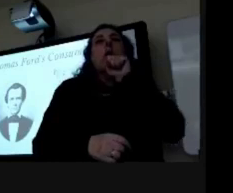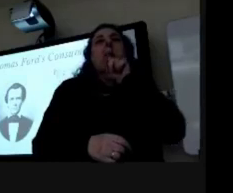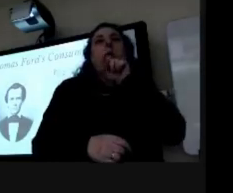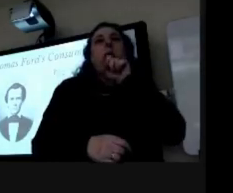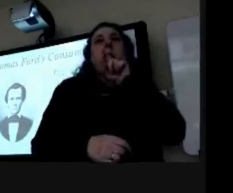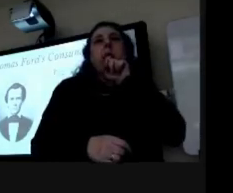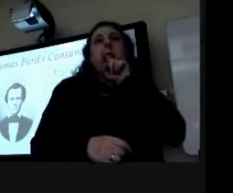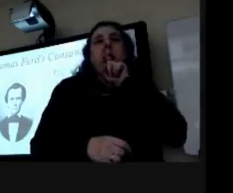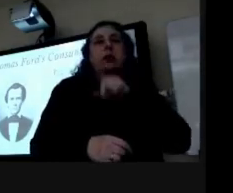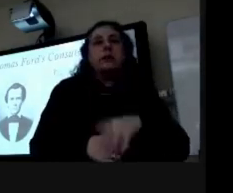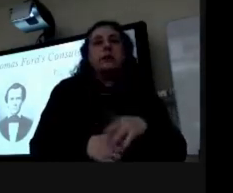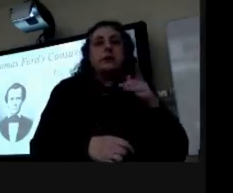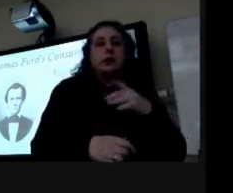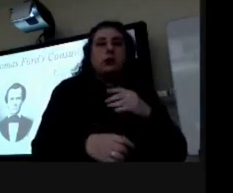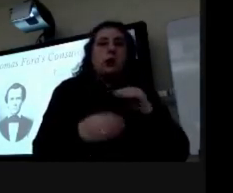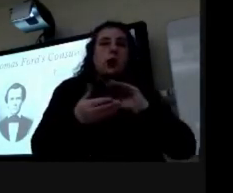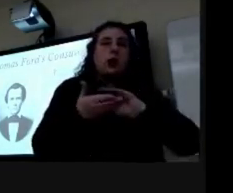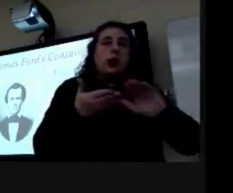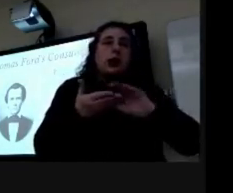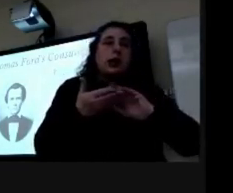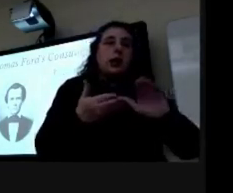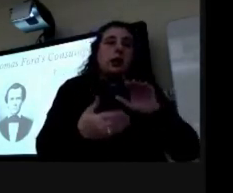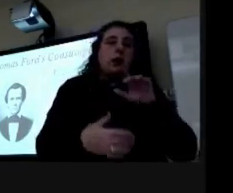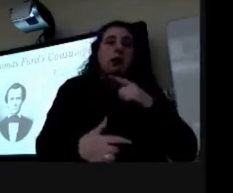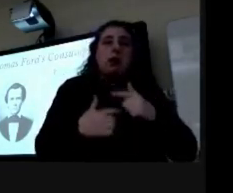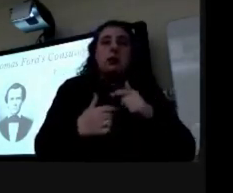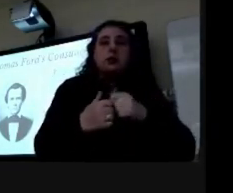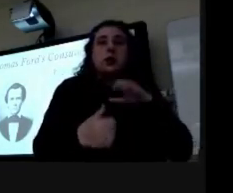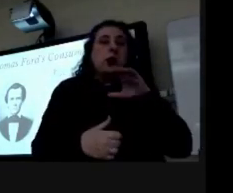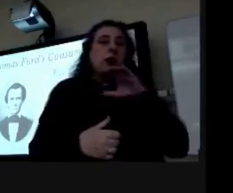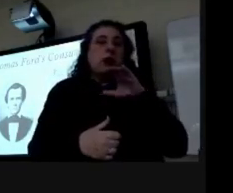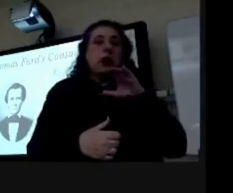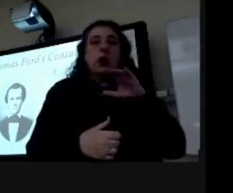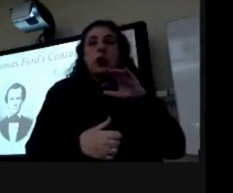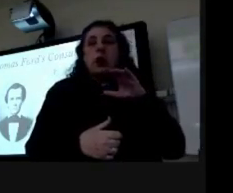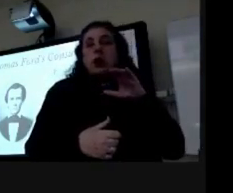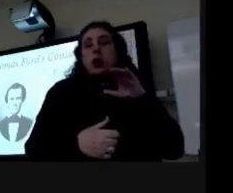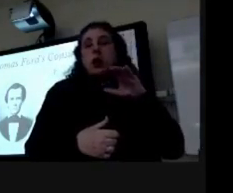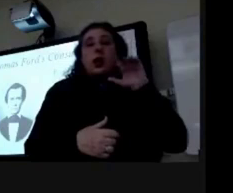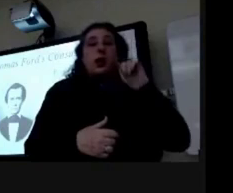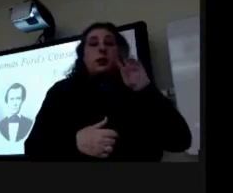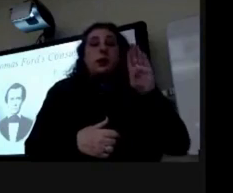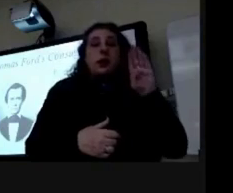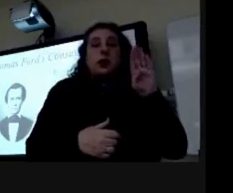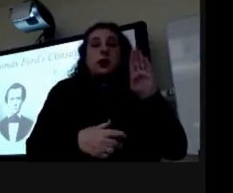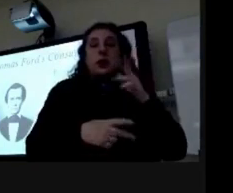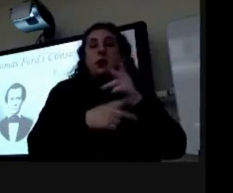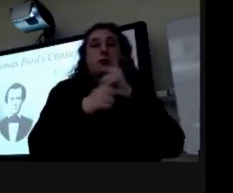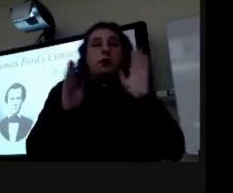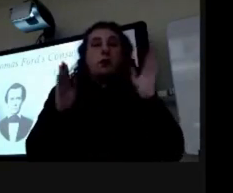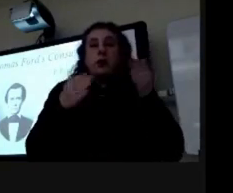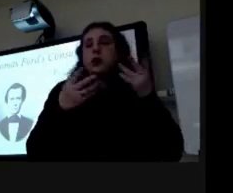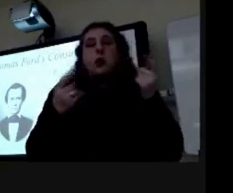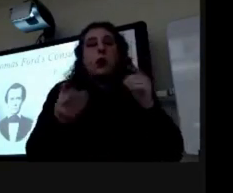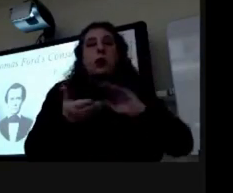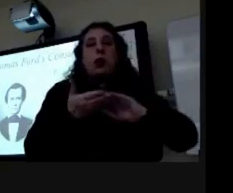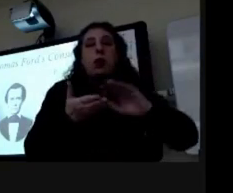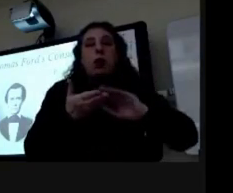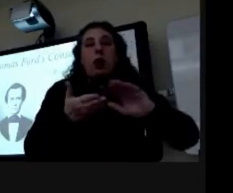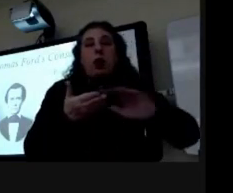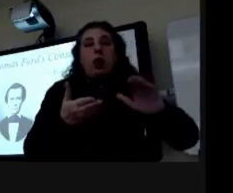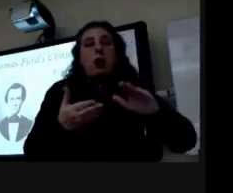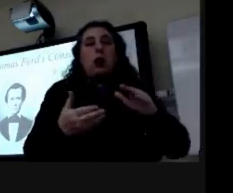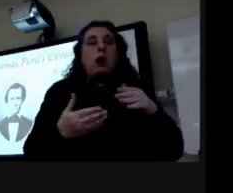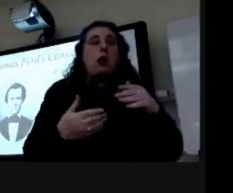that can expel lupus from the lungs a lot of times with consumption treatment focused on clearing out your lungs it contained